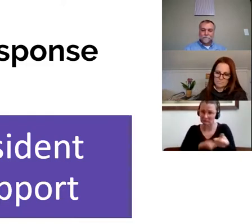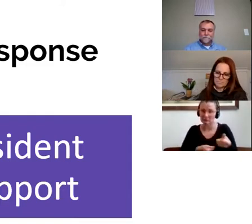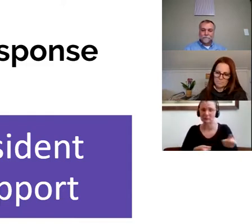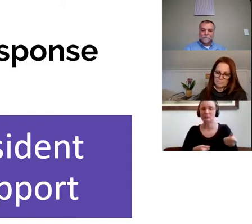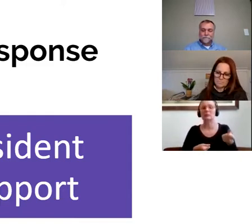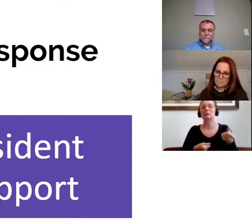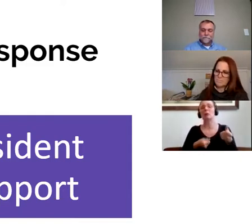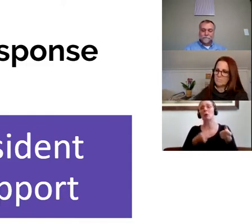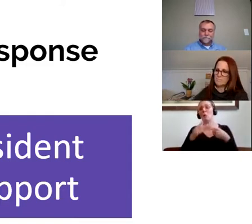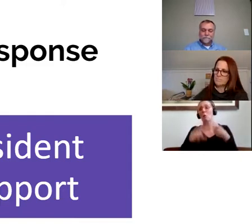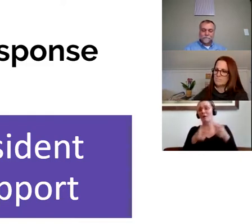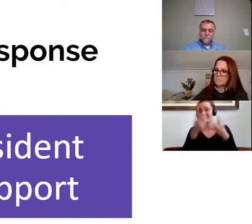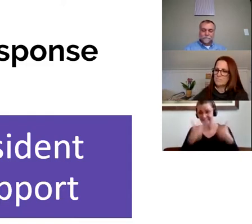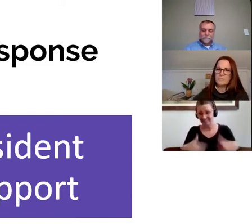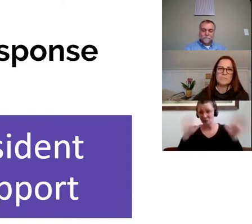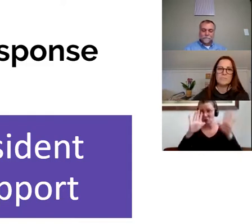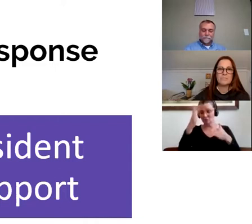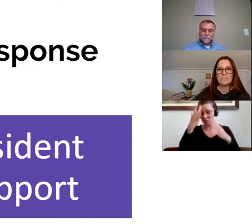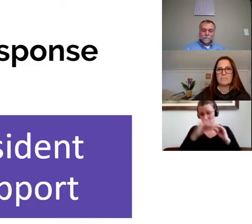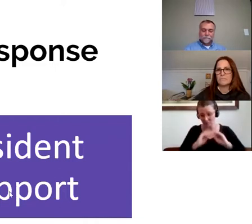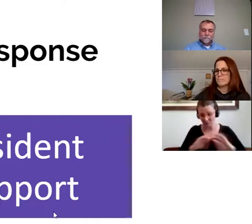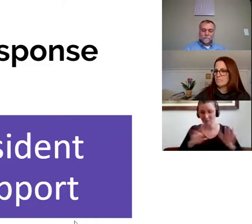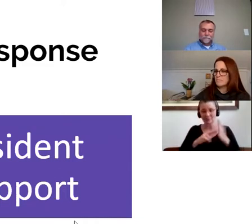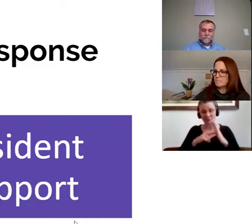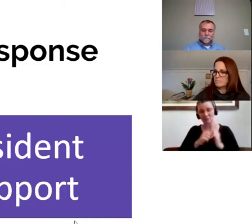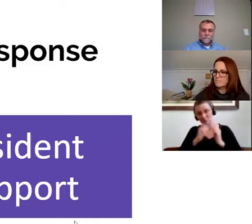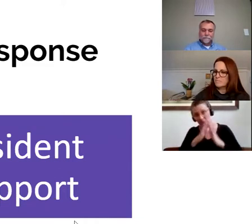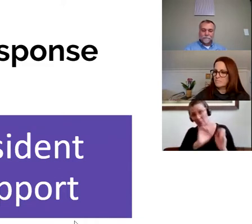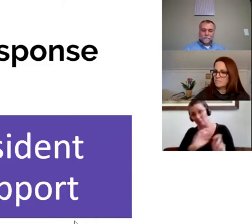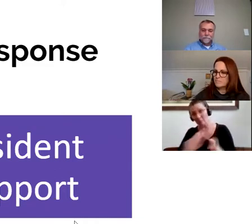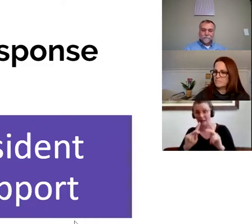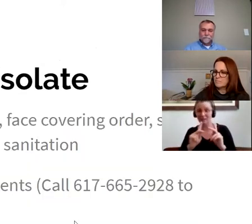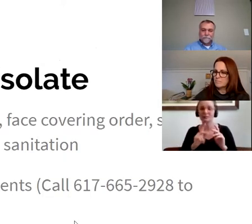they're ready to go off and running? And certainly our city and our school services.